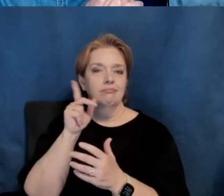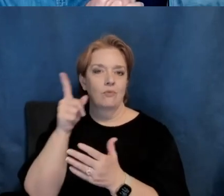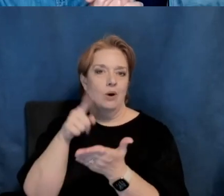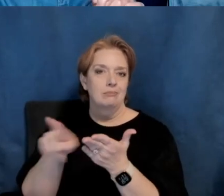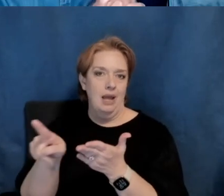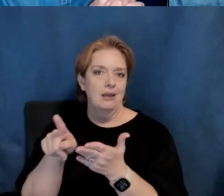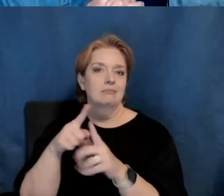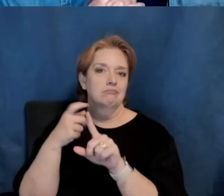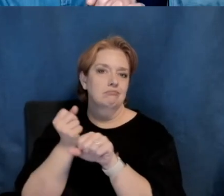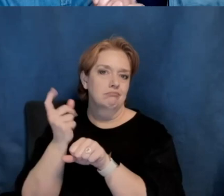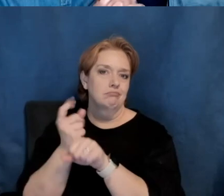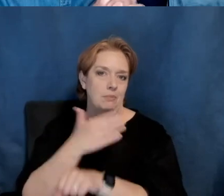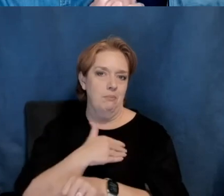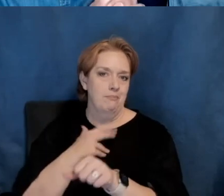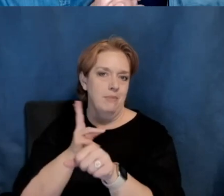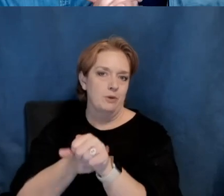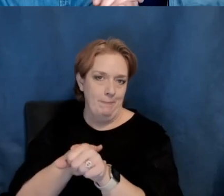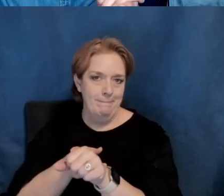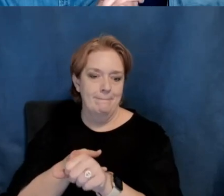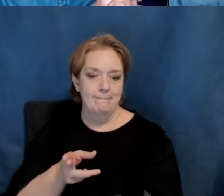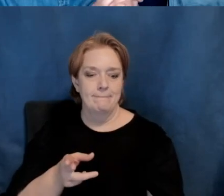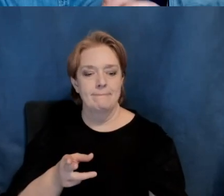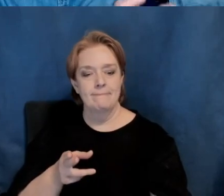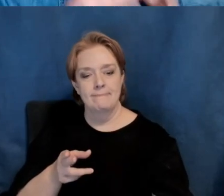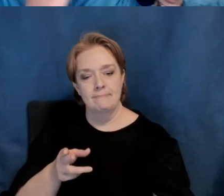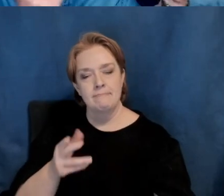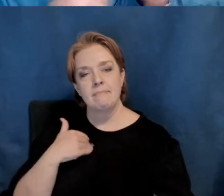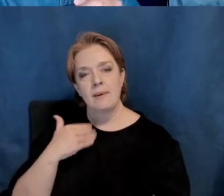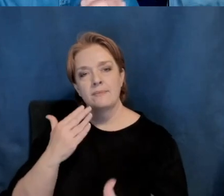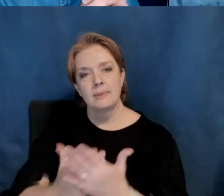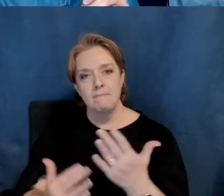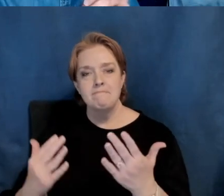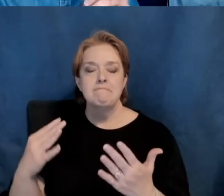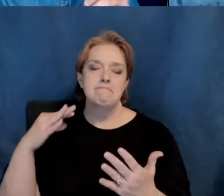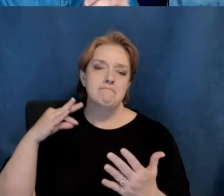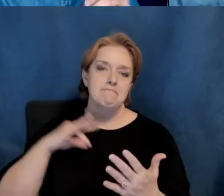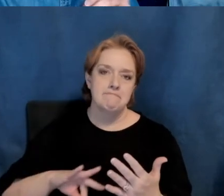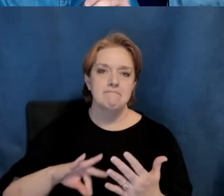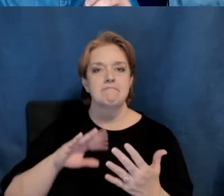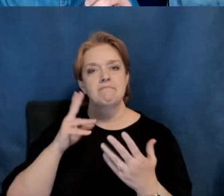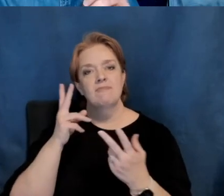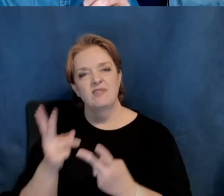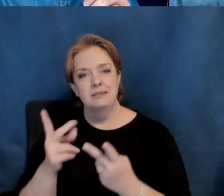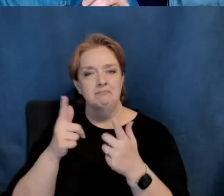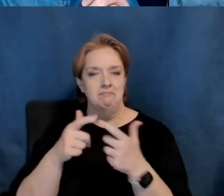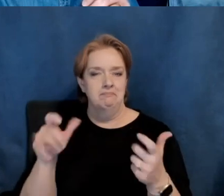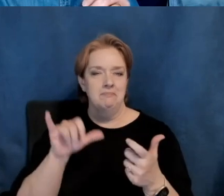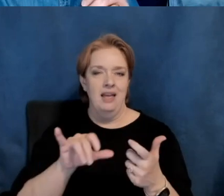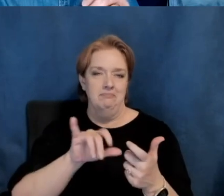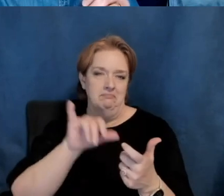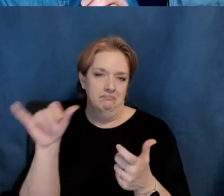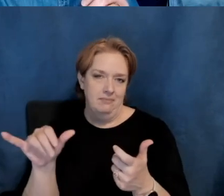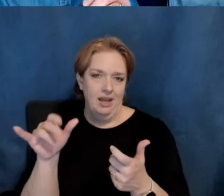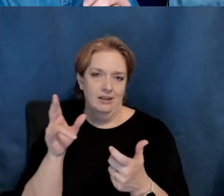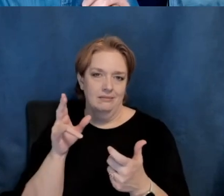annual memberships, which confer certain privileges and visitation like museums and historic homes